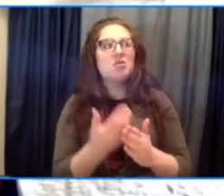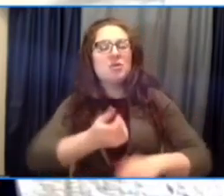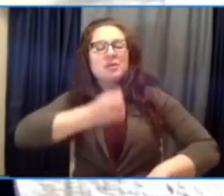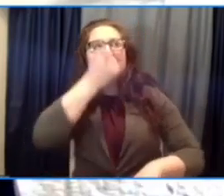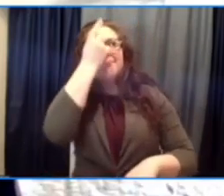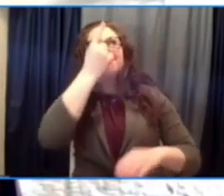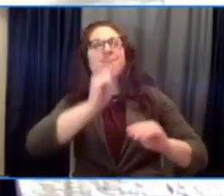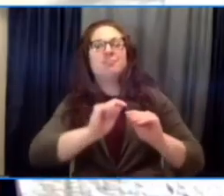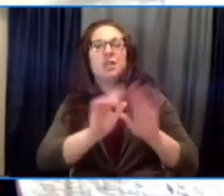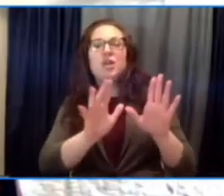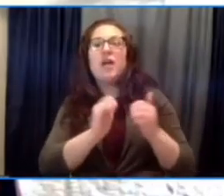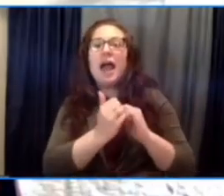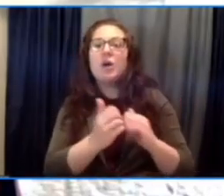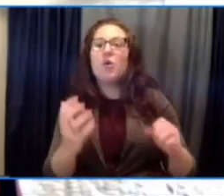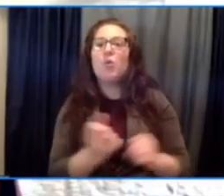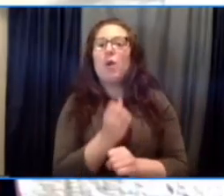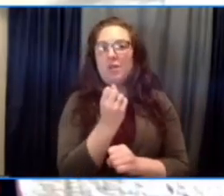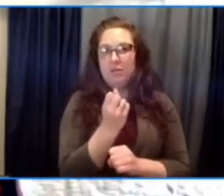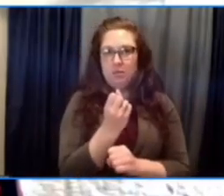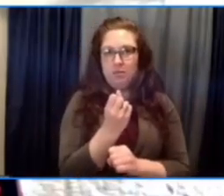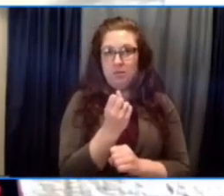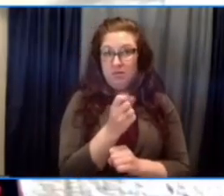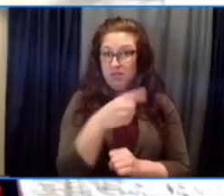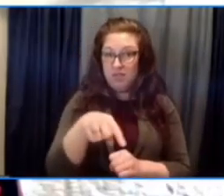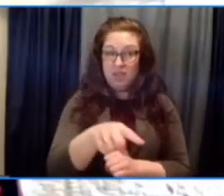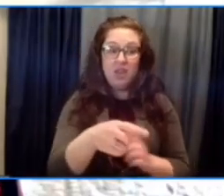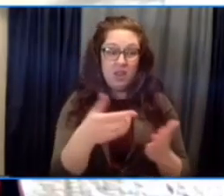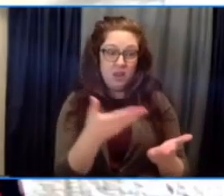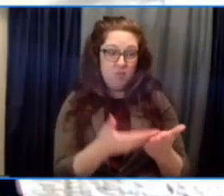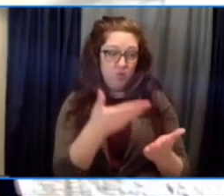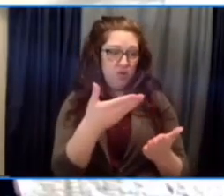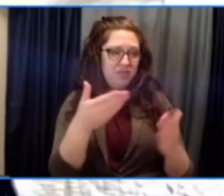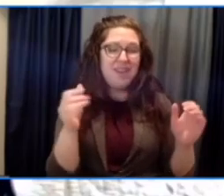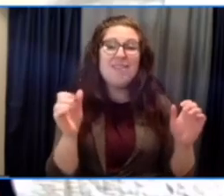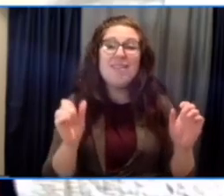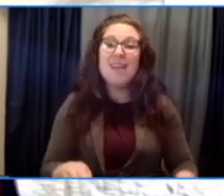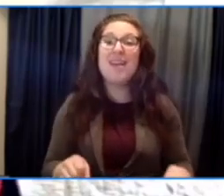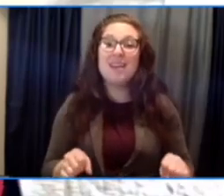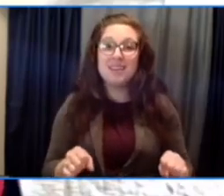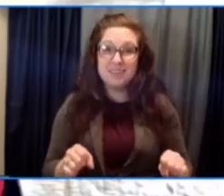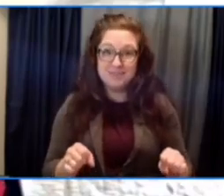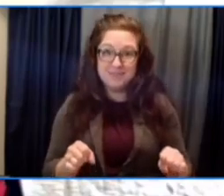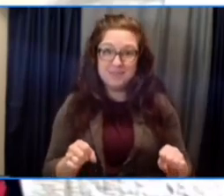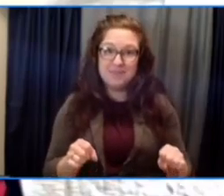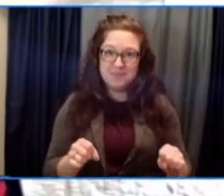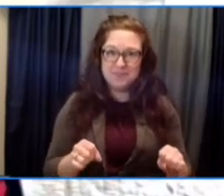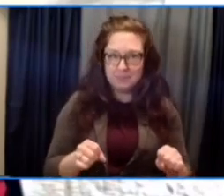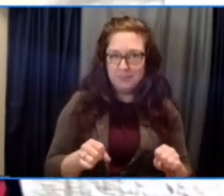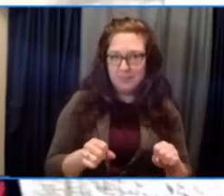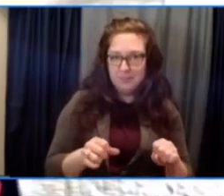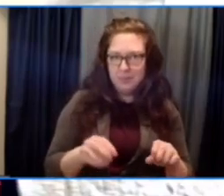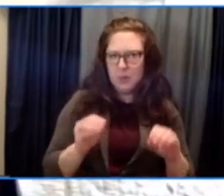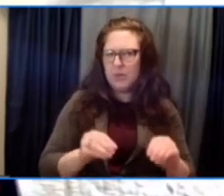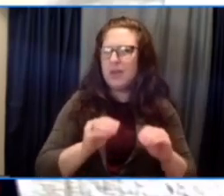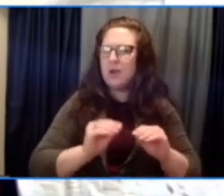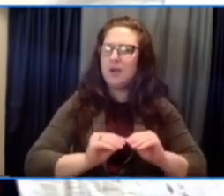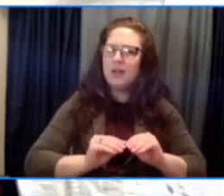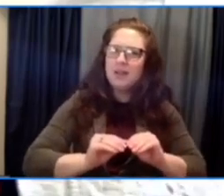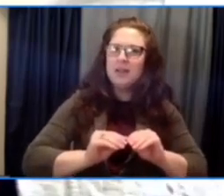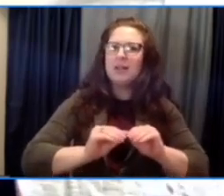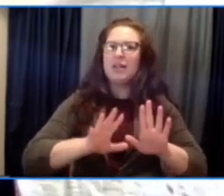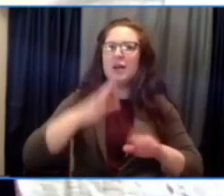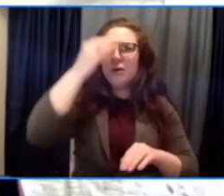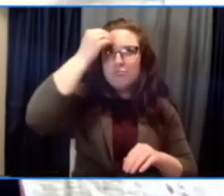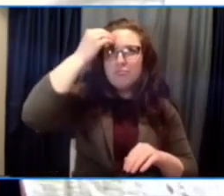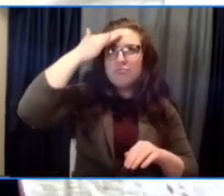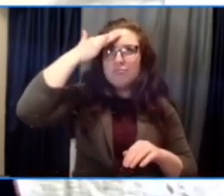and they proved that they could do it on their own terms. There are clear lessons and action items in their brilliance in that new